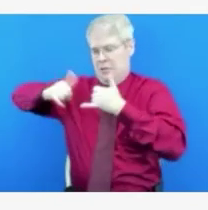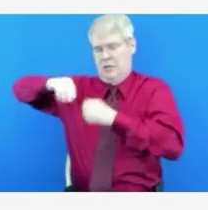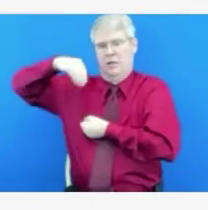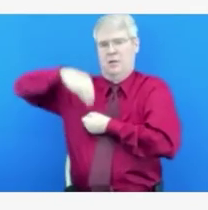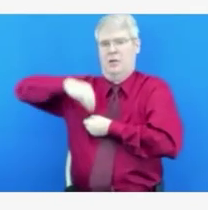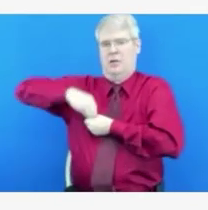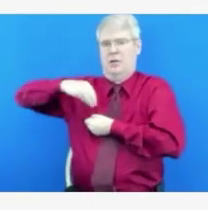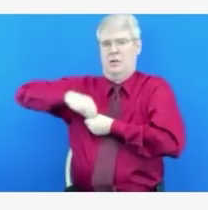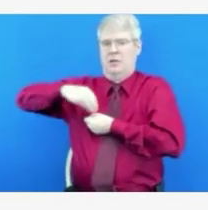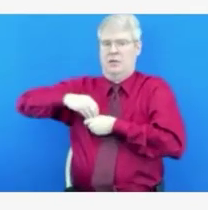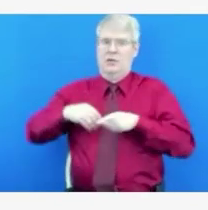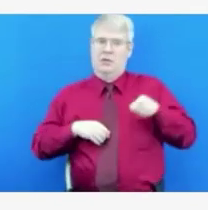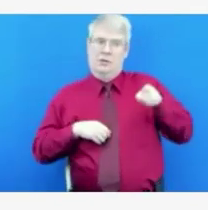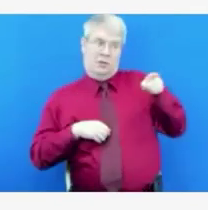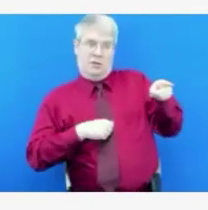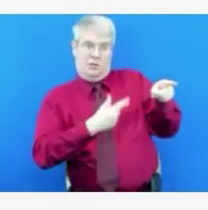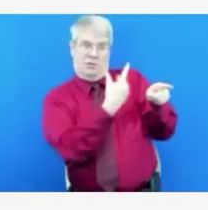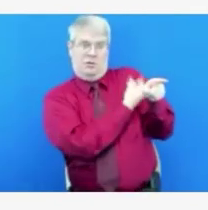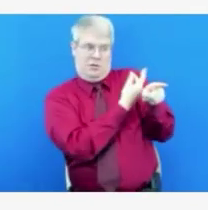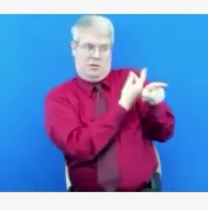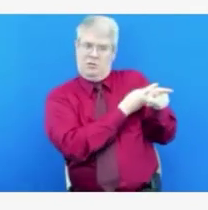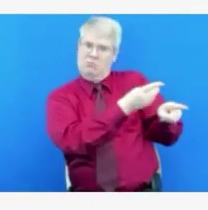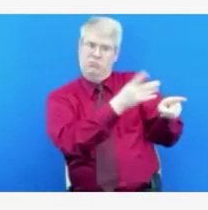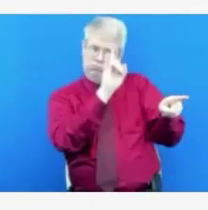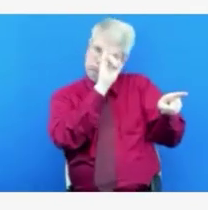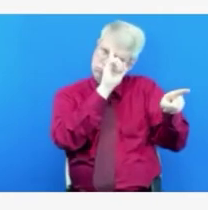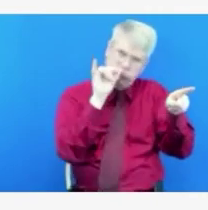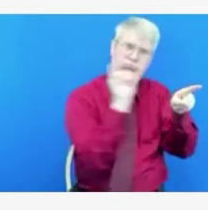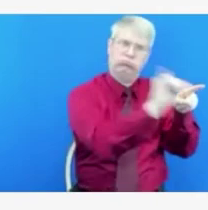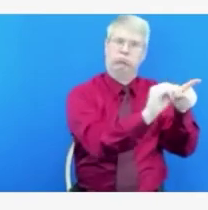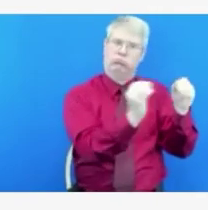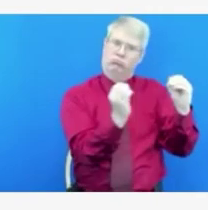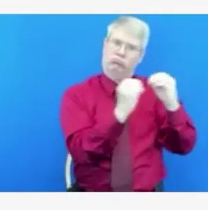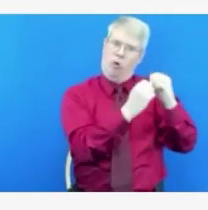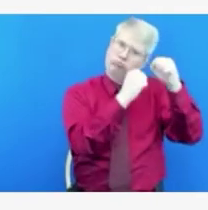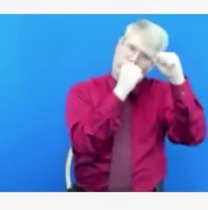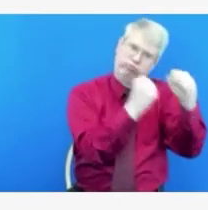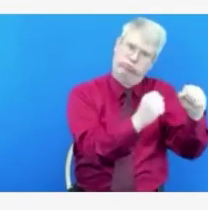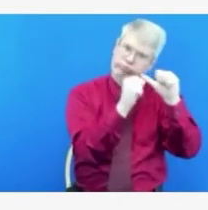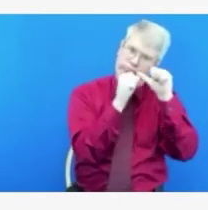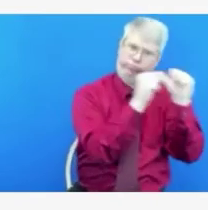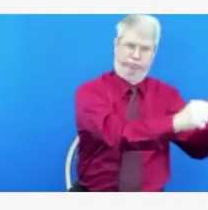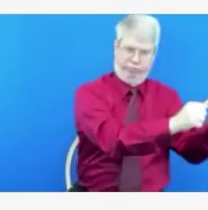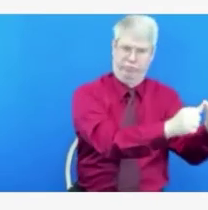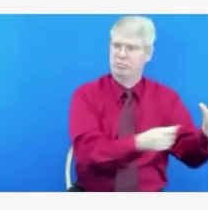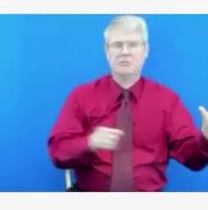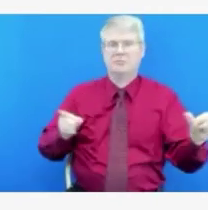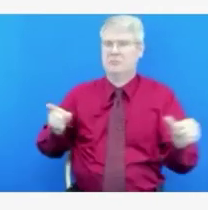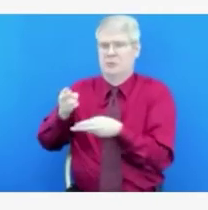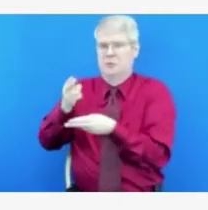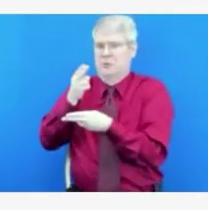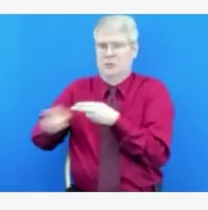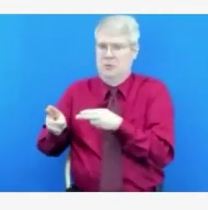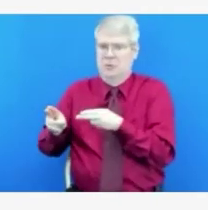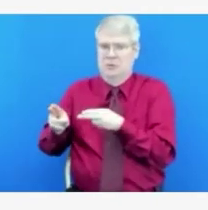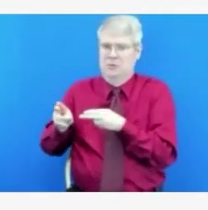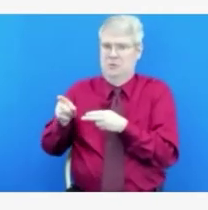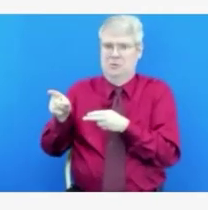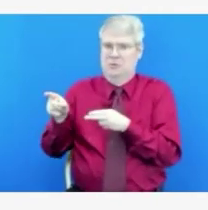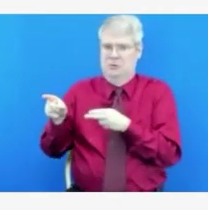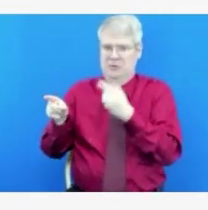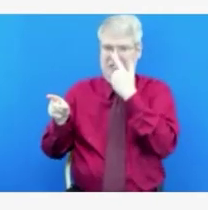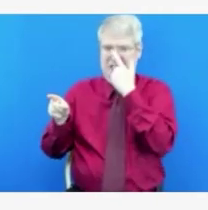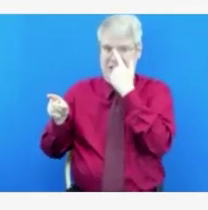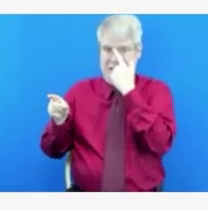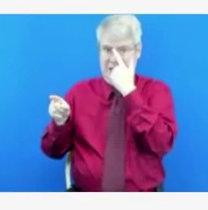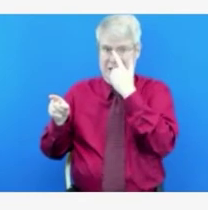a primary series of vaccine will provide. And hopefully longer with boosters and so forth. So we do urge people not to consider these